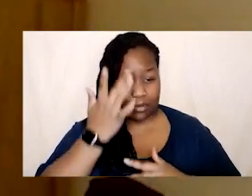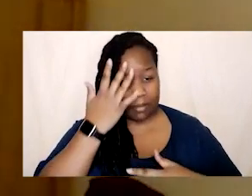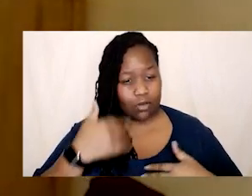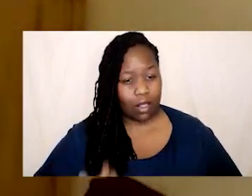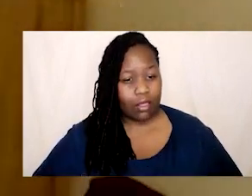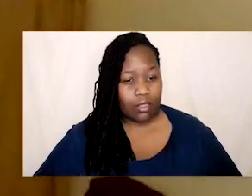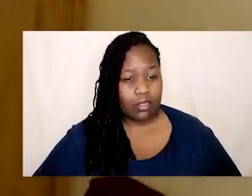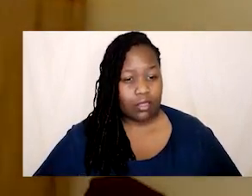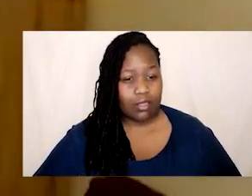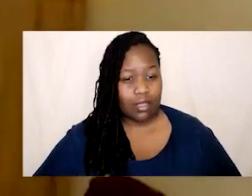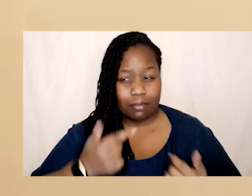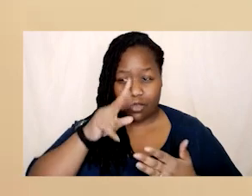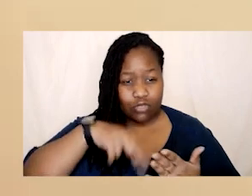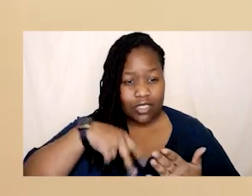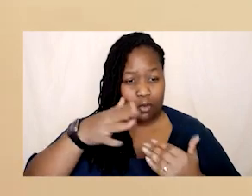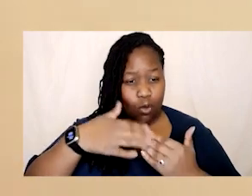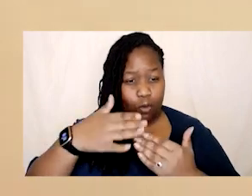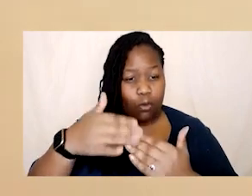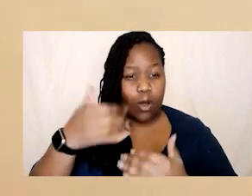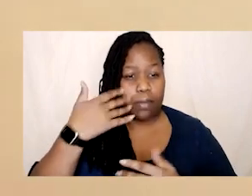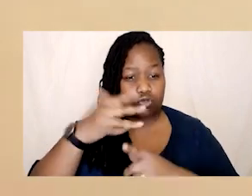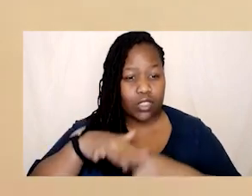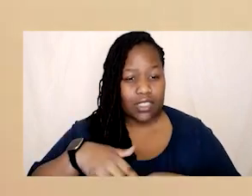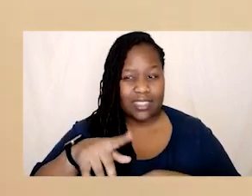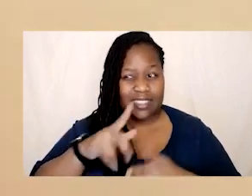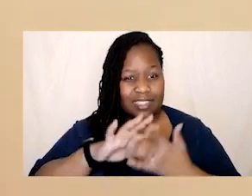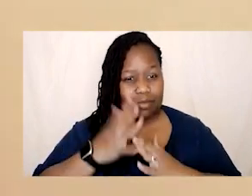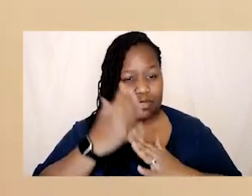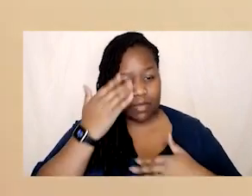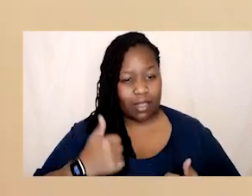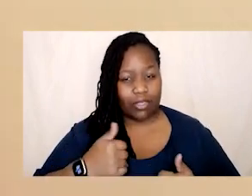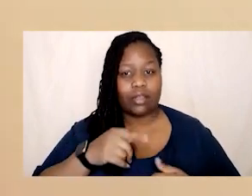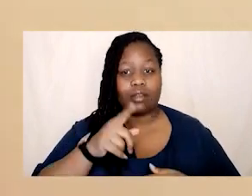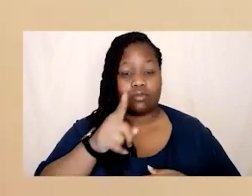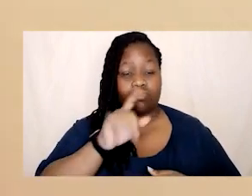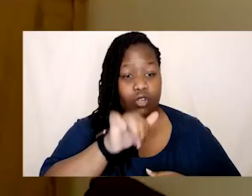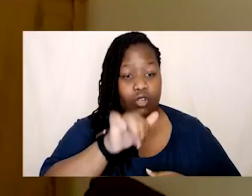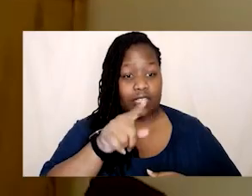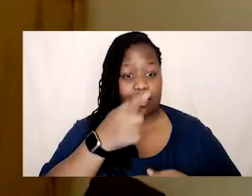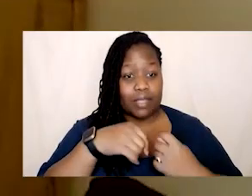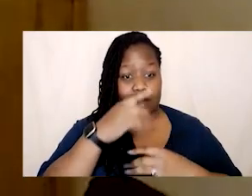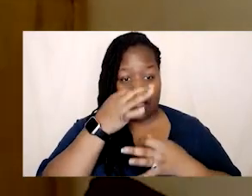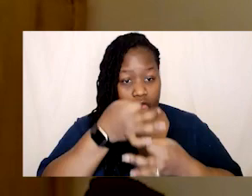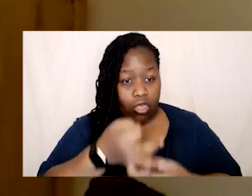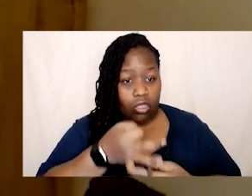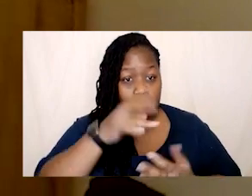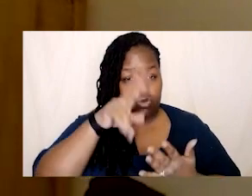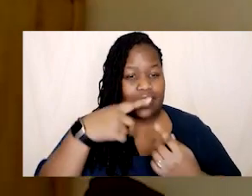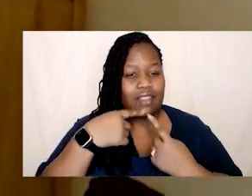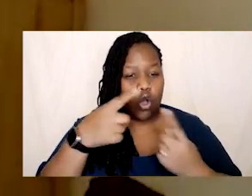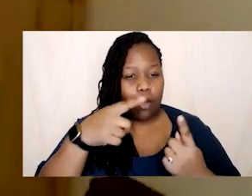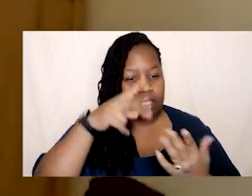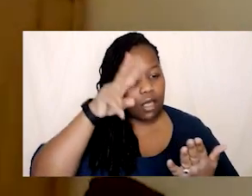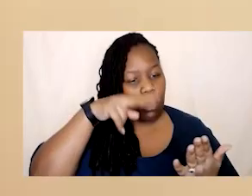health um yeah i say i talk about the addictiveness of looking at the comments yeah and how you're like